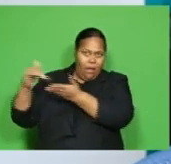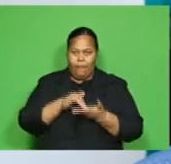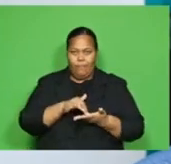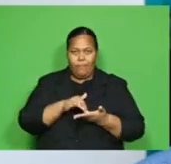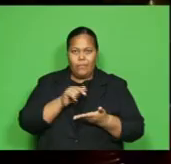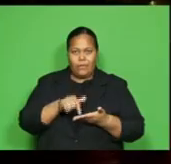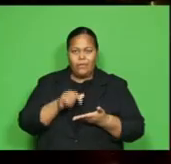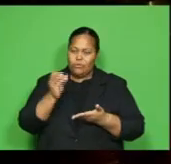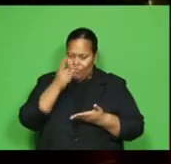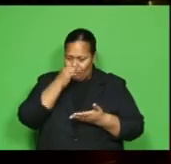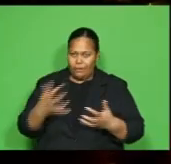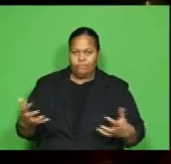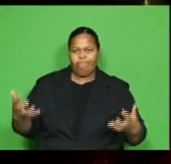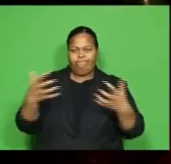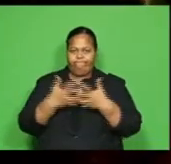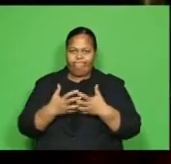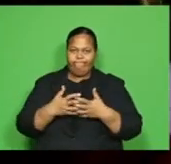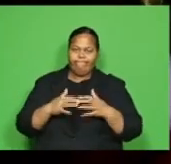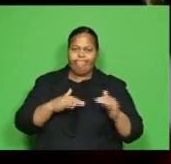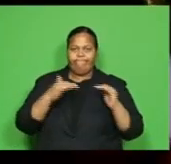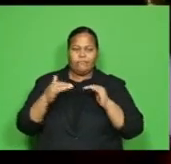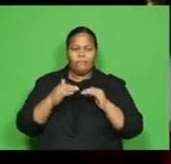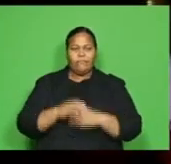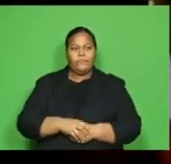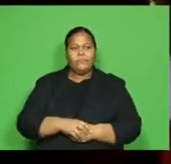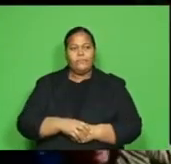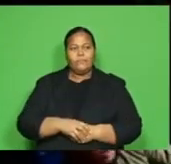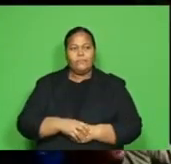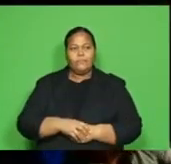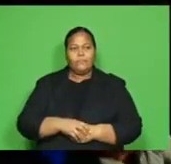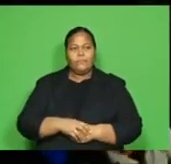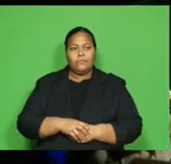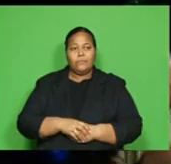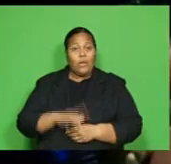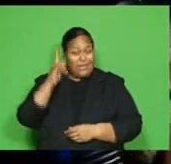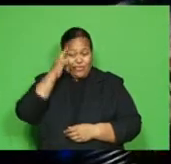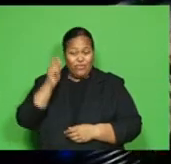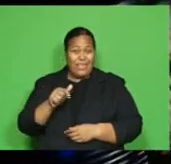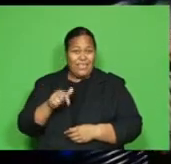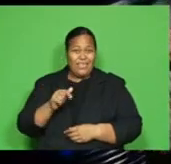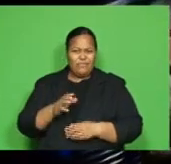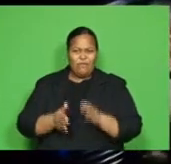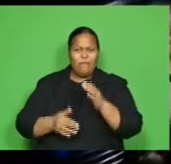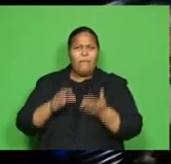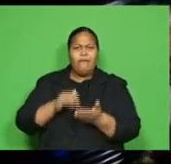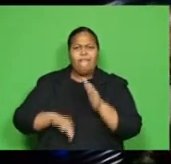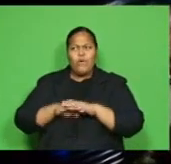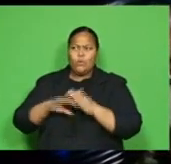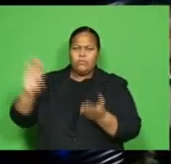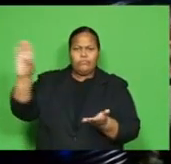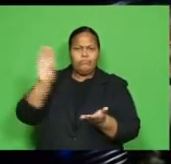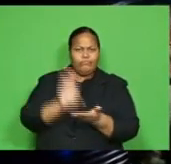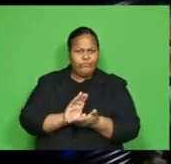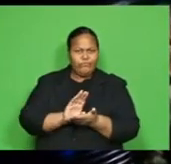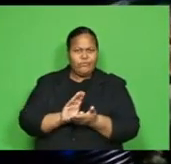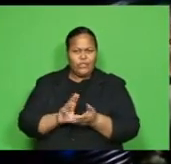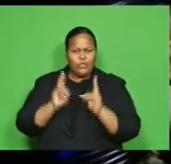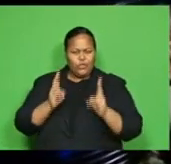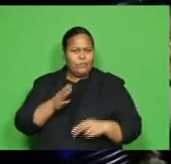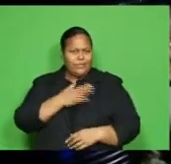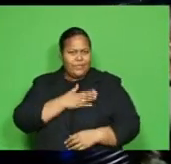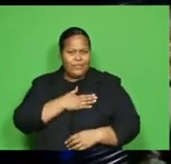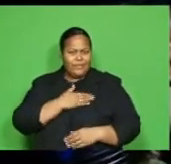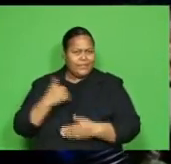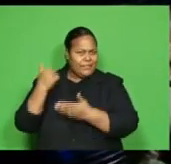bridge that gap. Auba also suggests that apart from fully funding the humanitarian assistance, donor states can provide